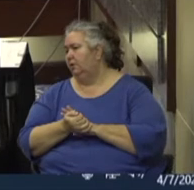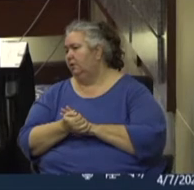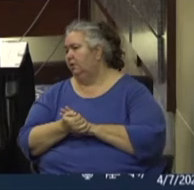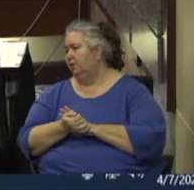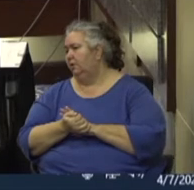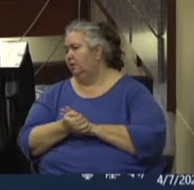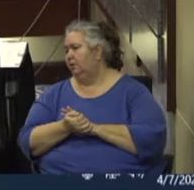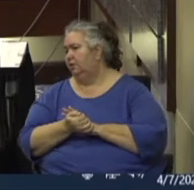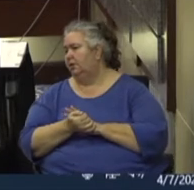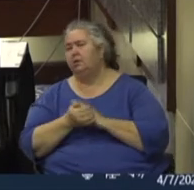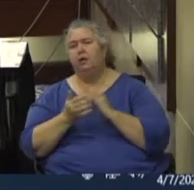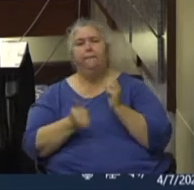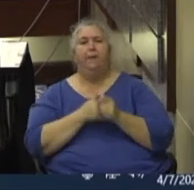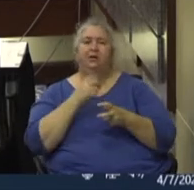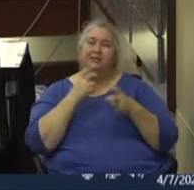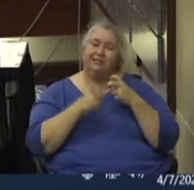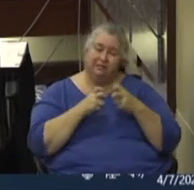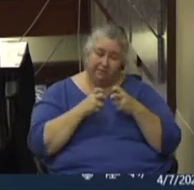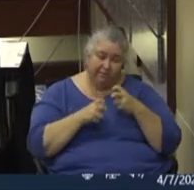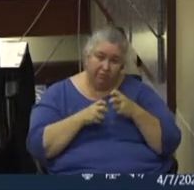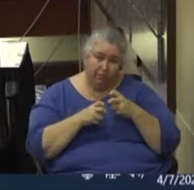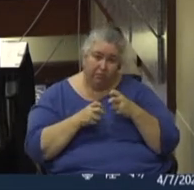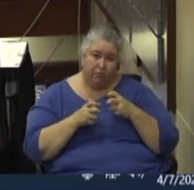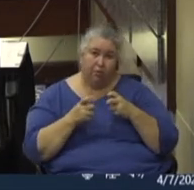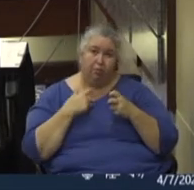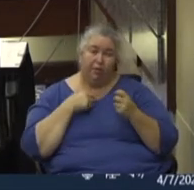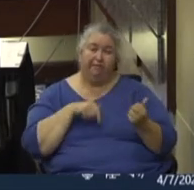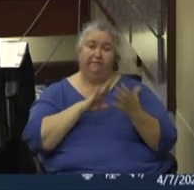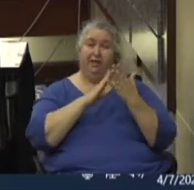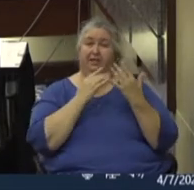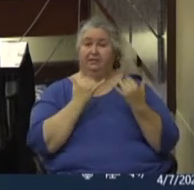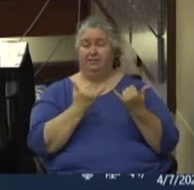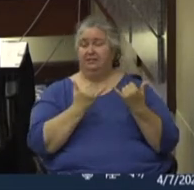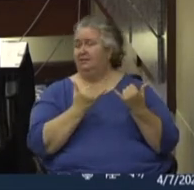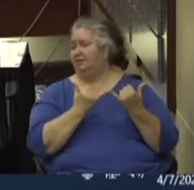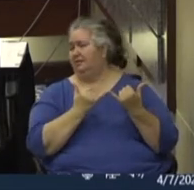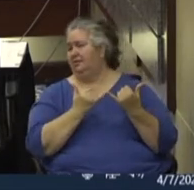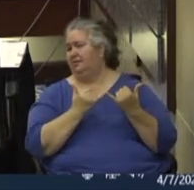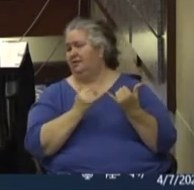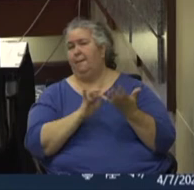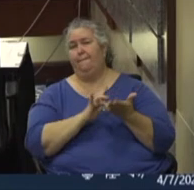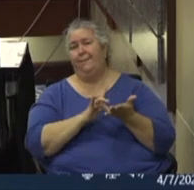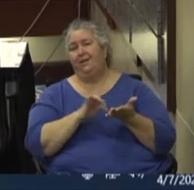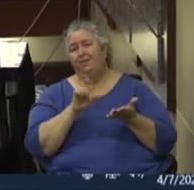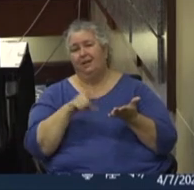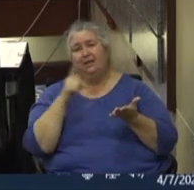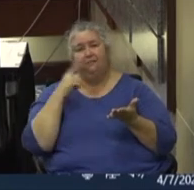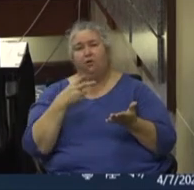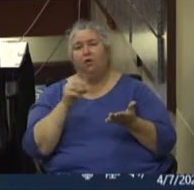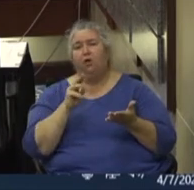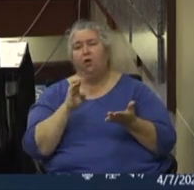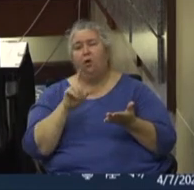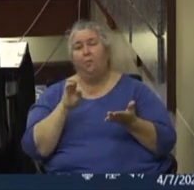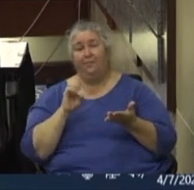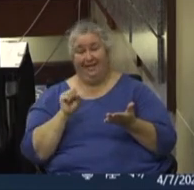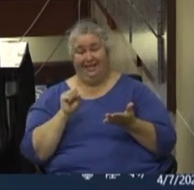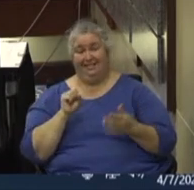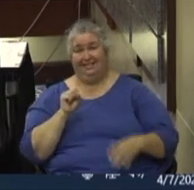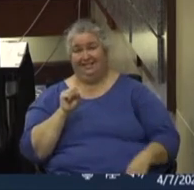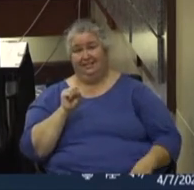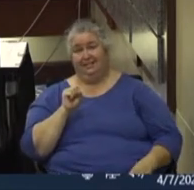one of the most difficult problems that we, uh, face right now is medical need for the homeless. And trying to,